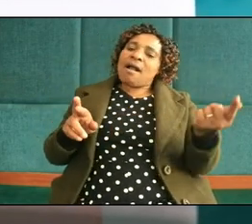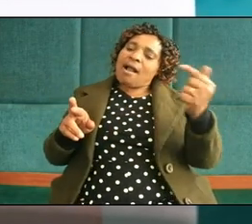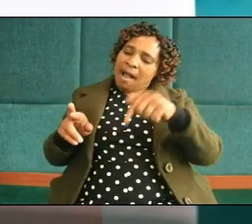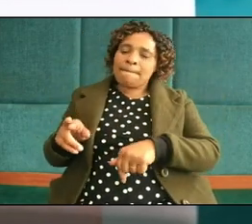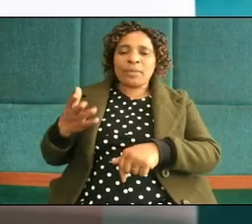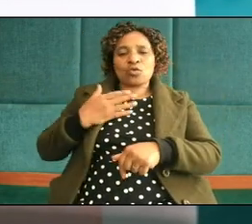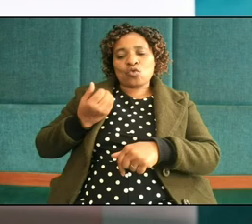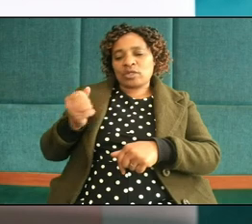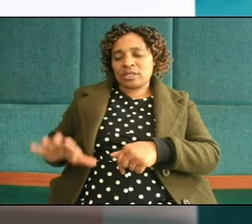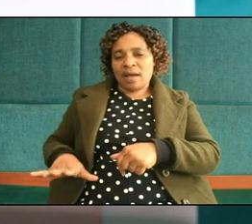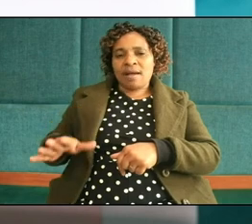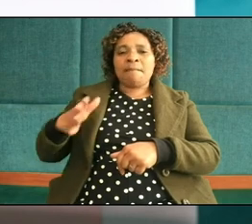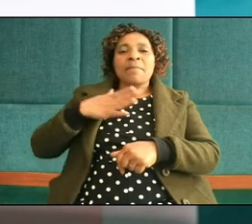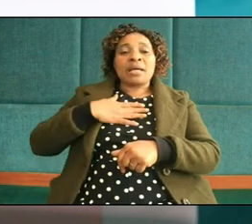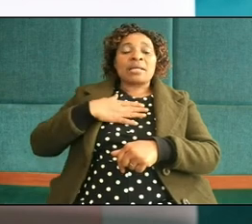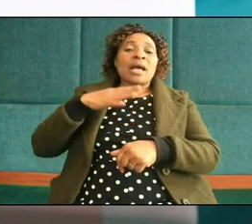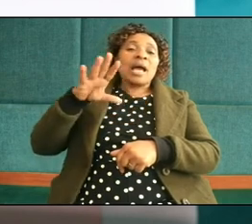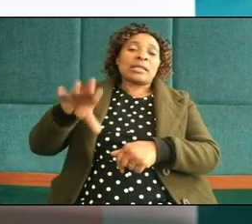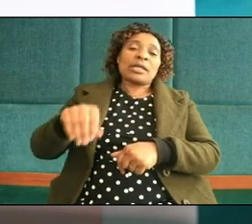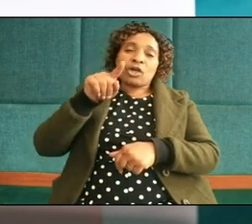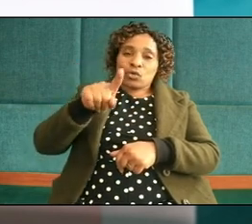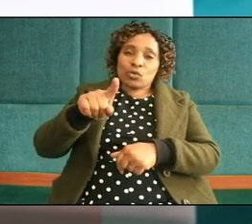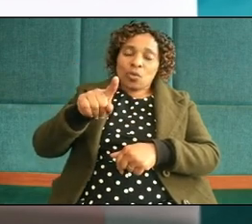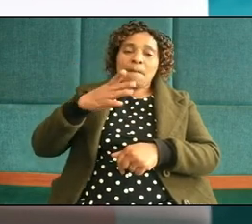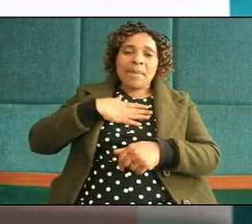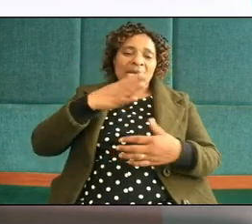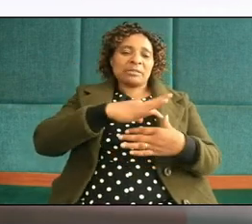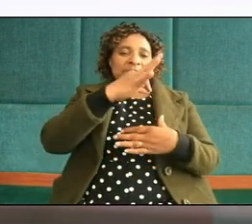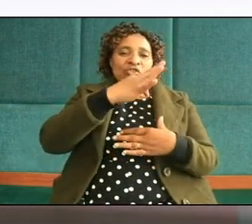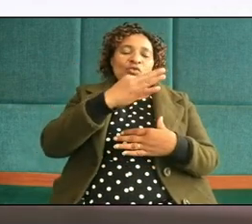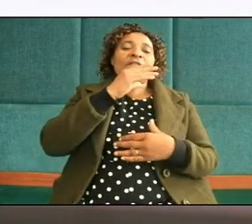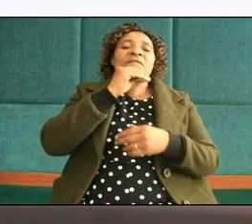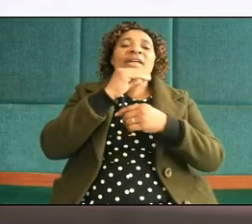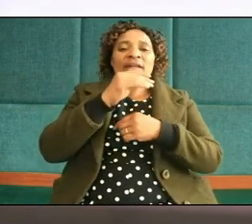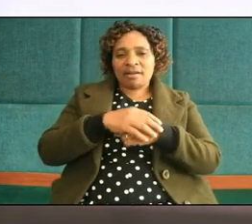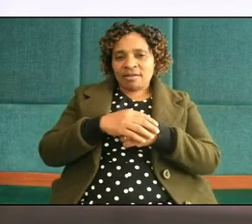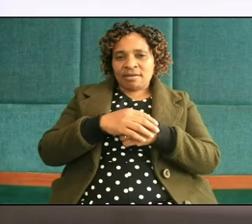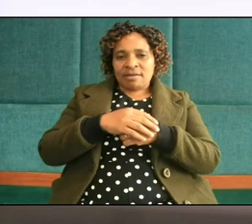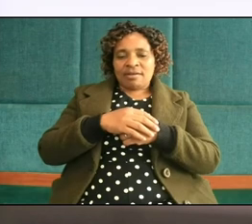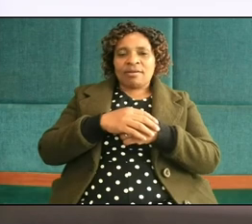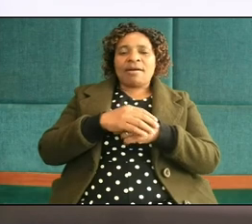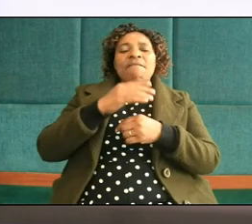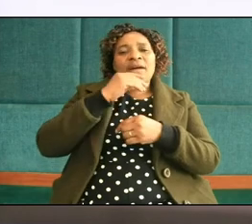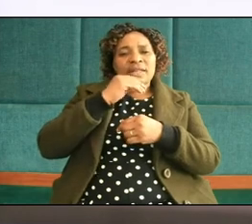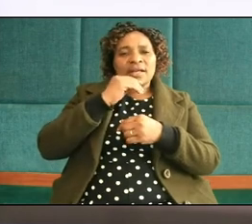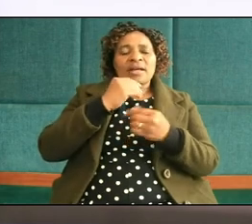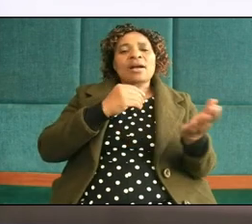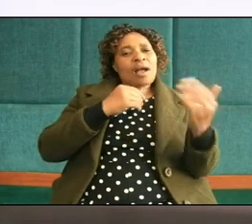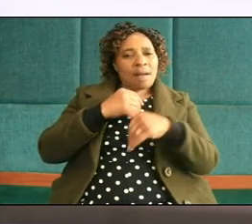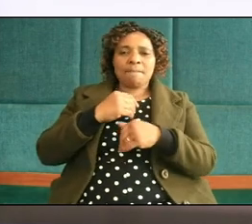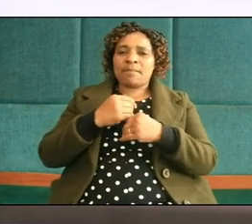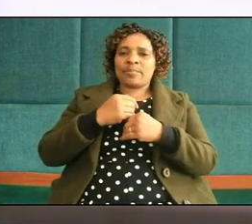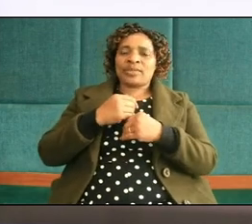my daughter I take you as your spiritual father every day he is